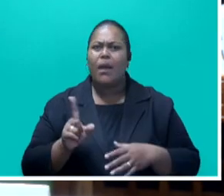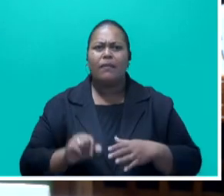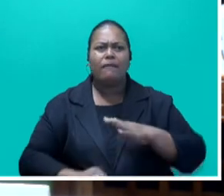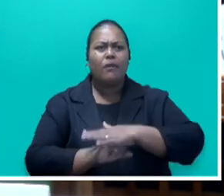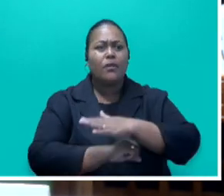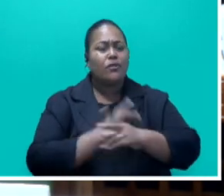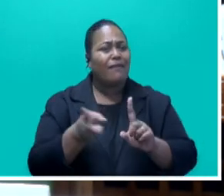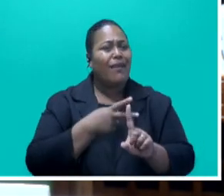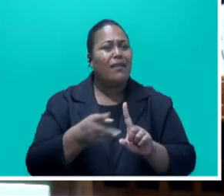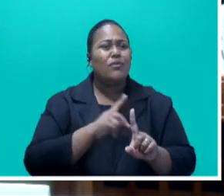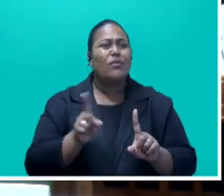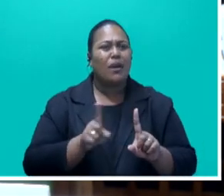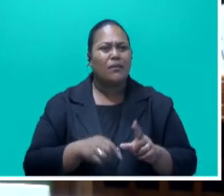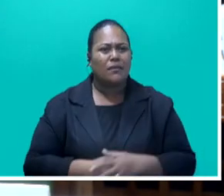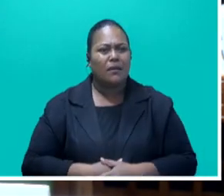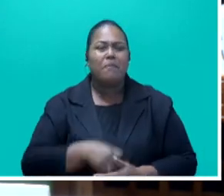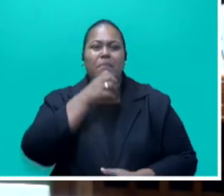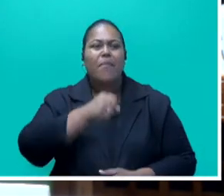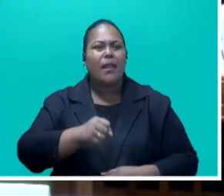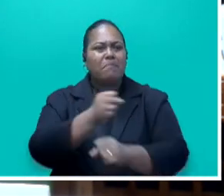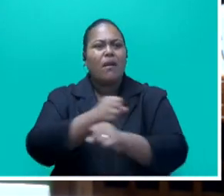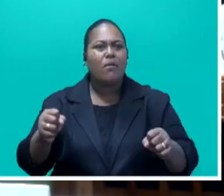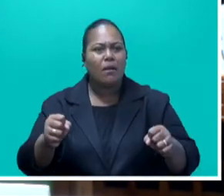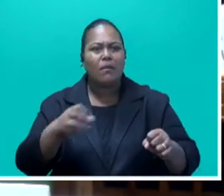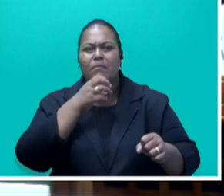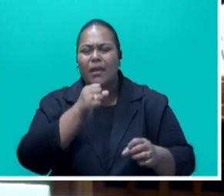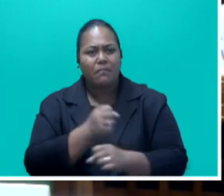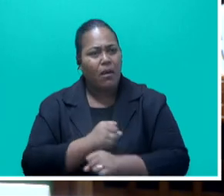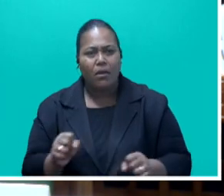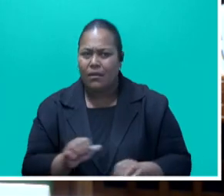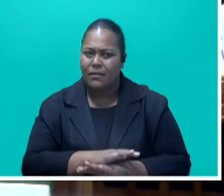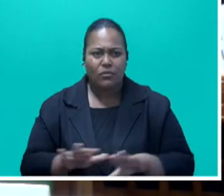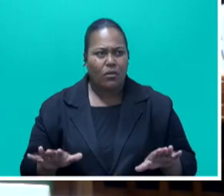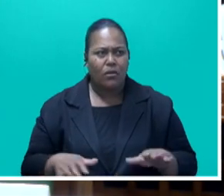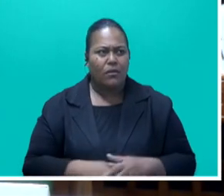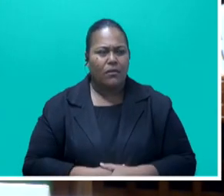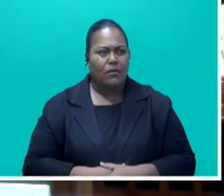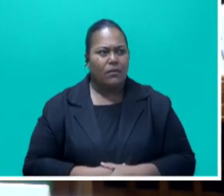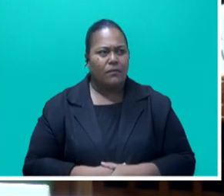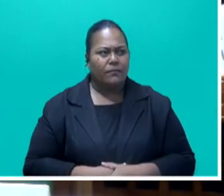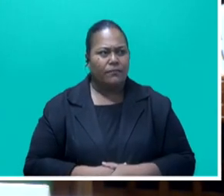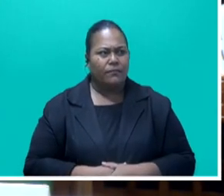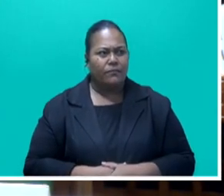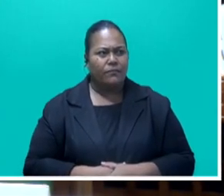violence? It's patriarchy. It's patriarchy, Honorable Speaker. The entitlement that